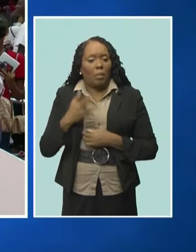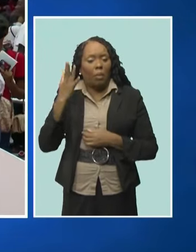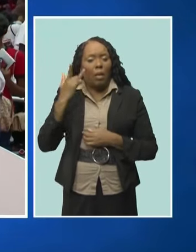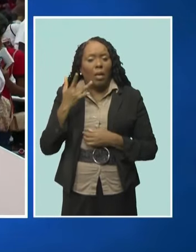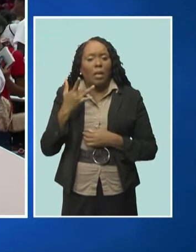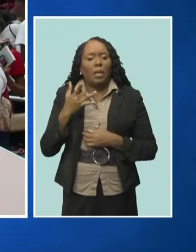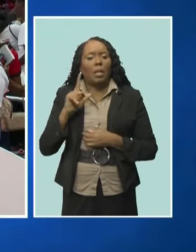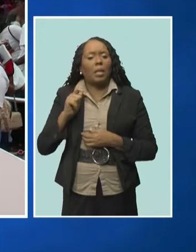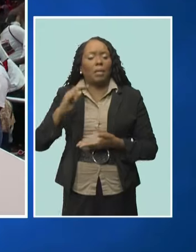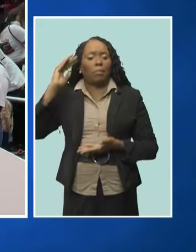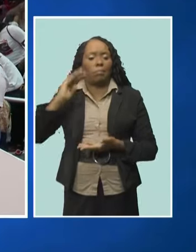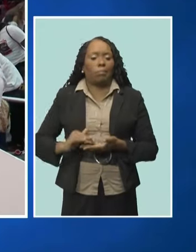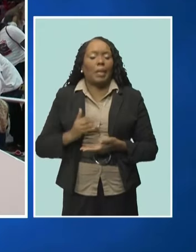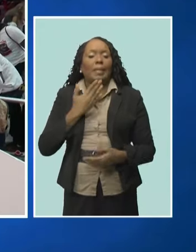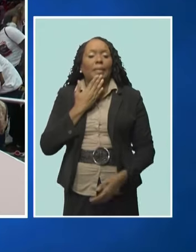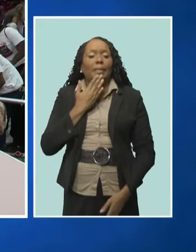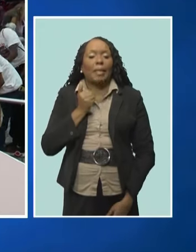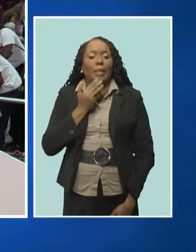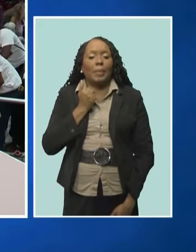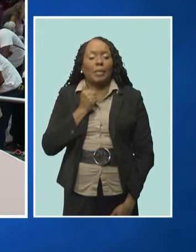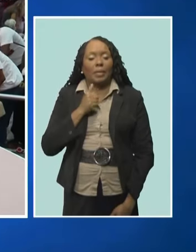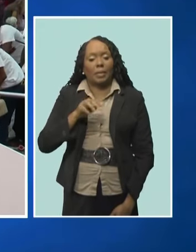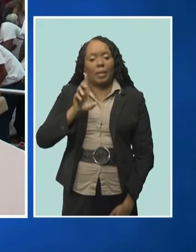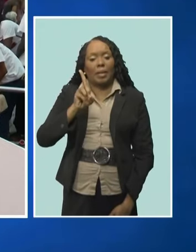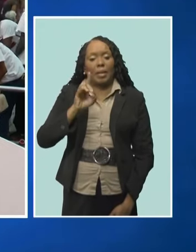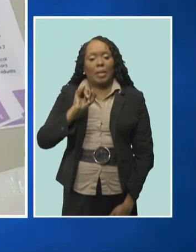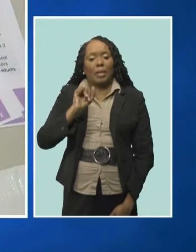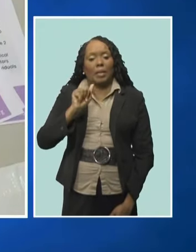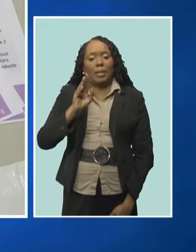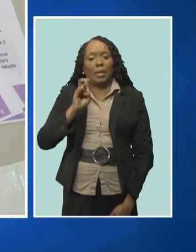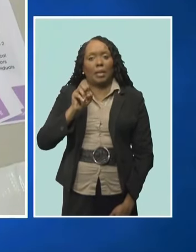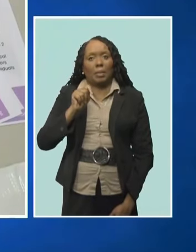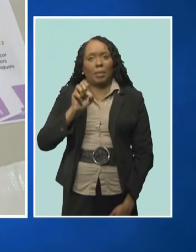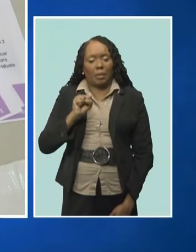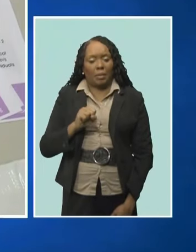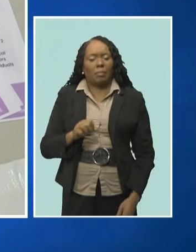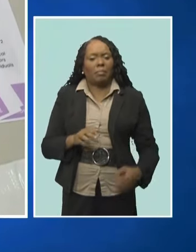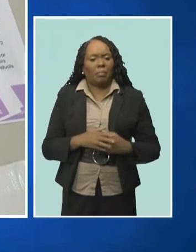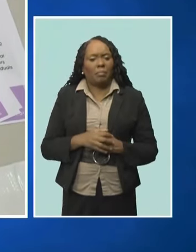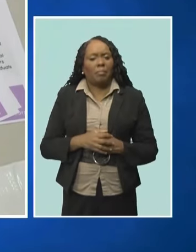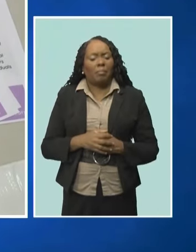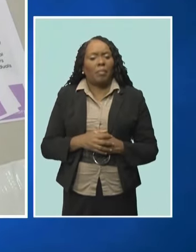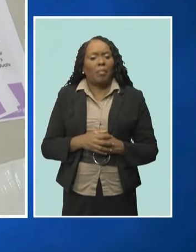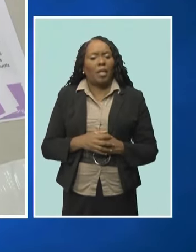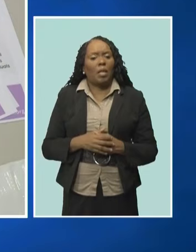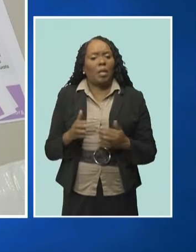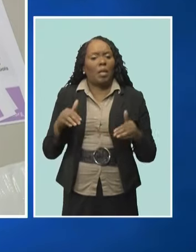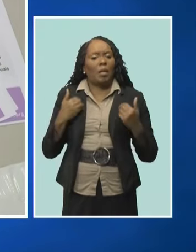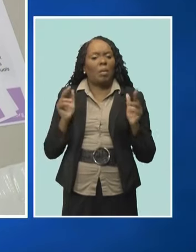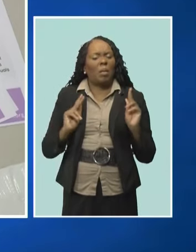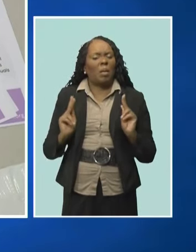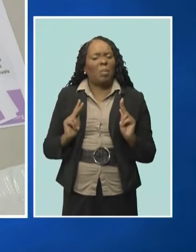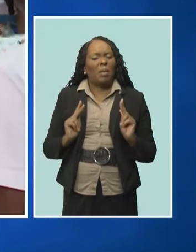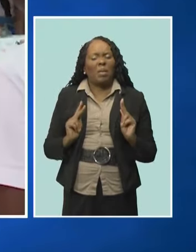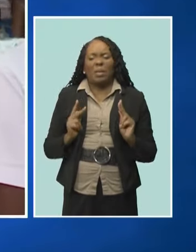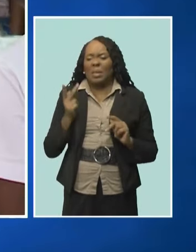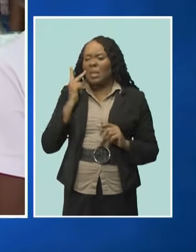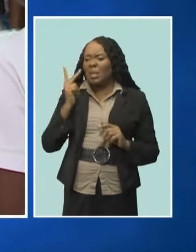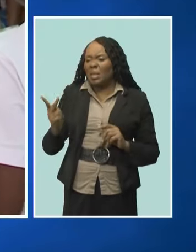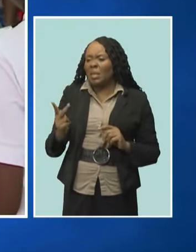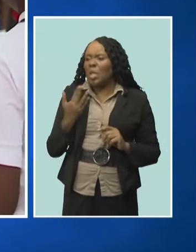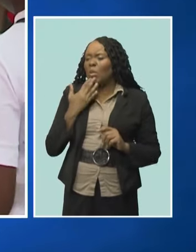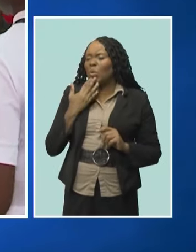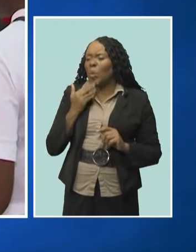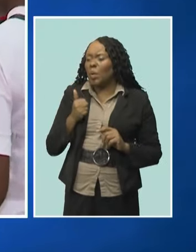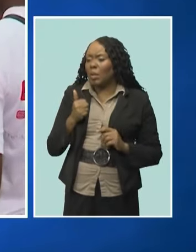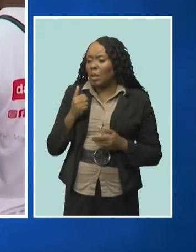Holder Diabetes Centre for the Caribbean, Hilary Ford, says it is easy for younger people to reach for a sugar-sweetened beverage, but they